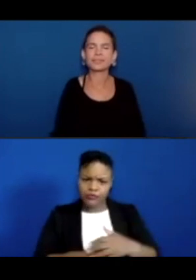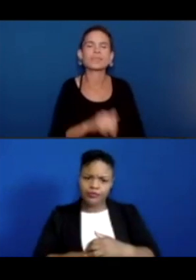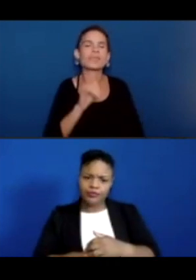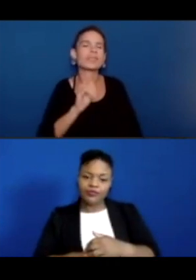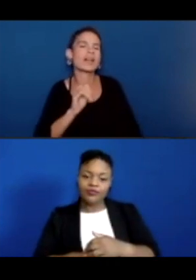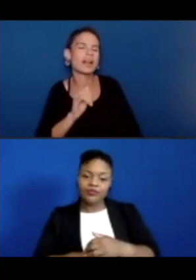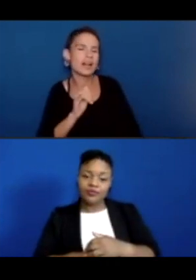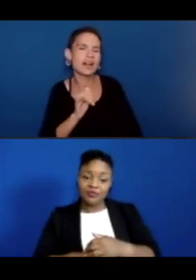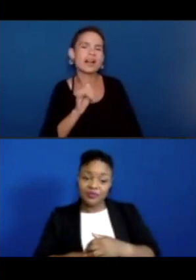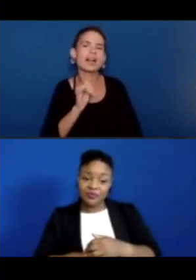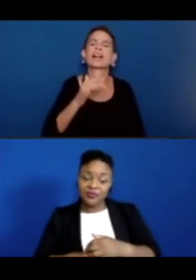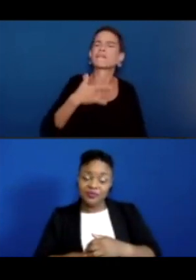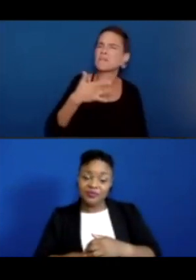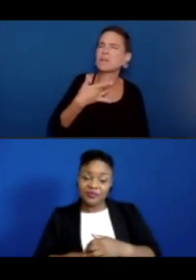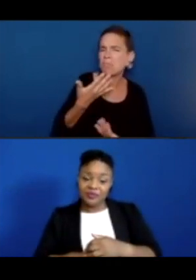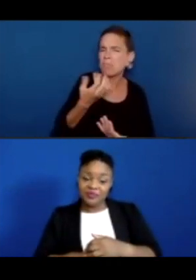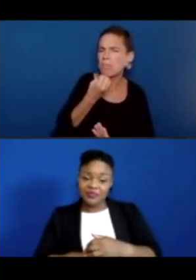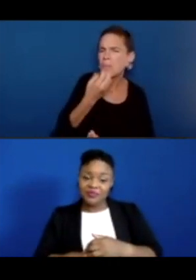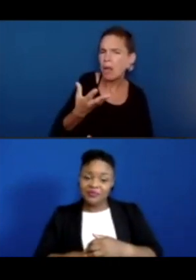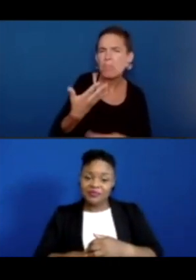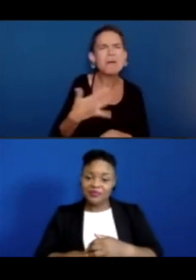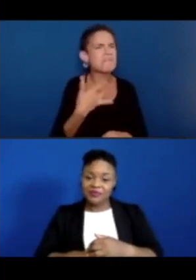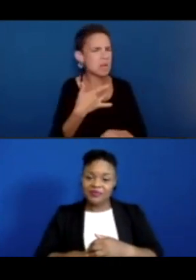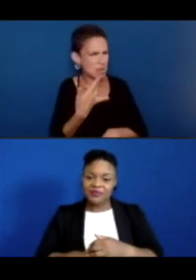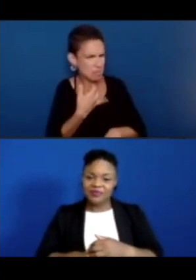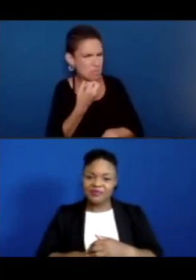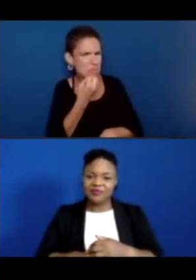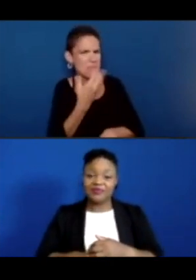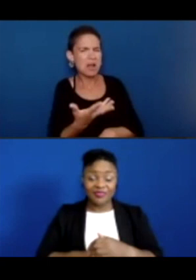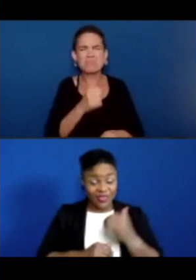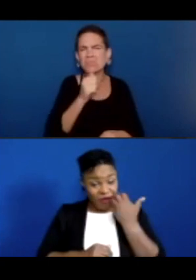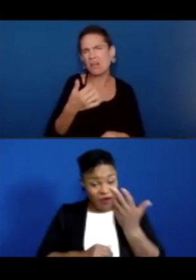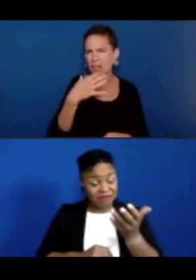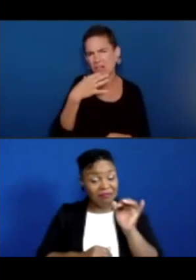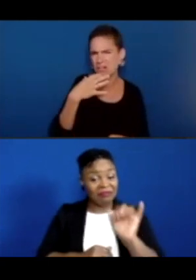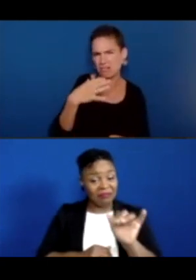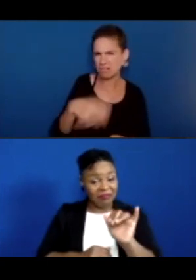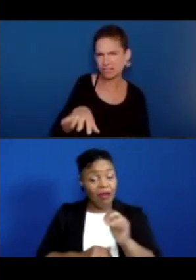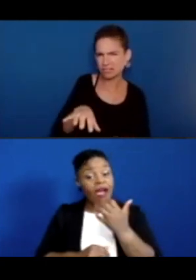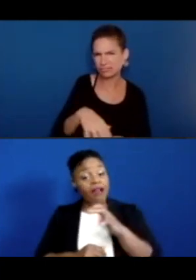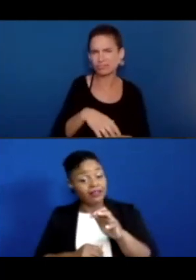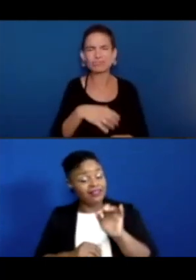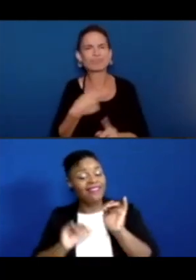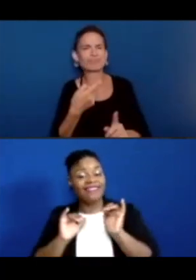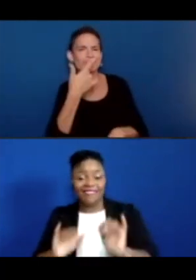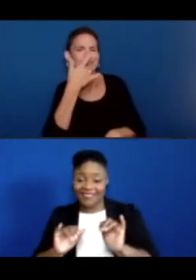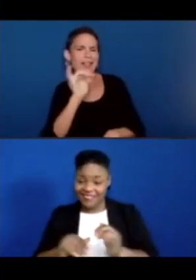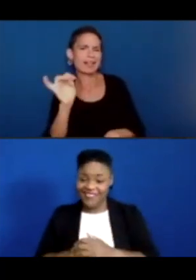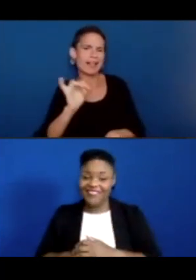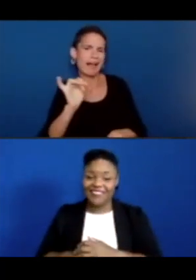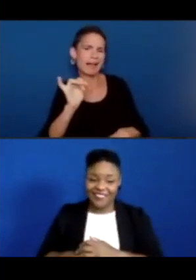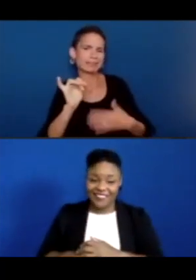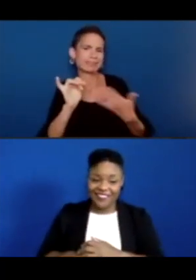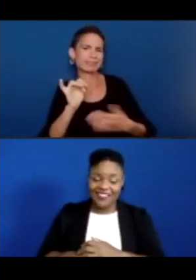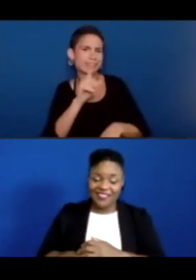like warm. It actually feels warm. Warm. Not hot. Not hot? Okay. It actually looks like it's actual blood.